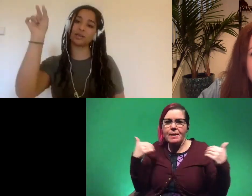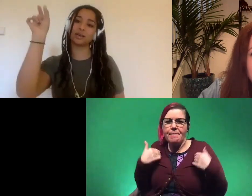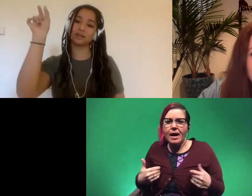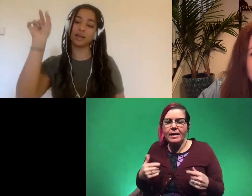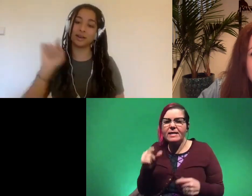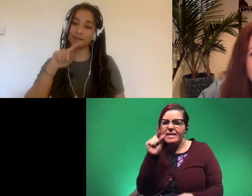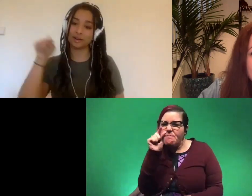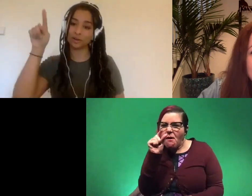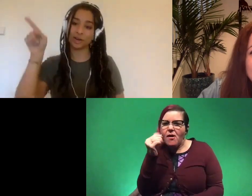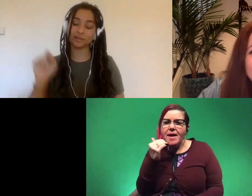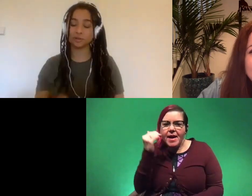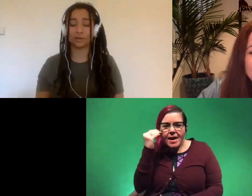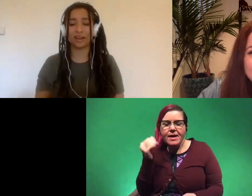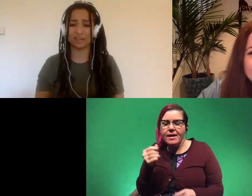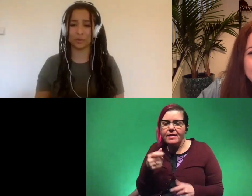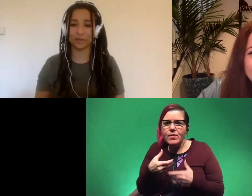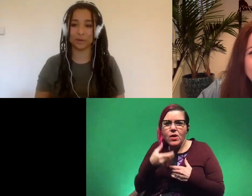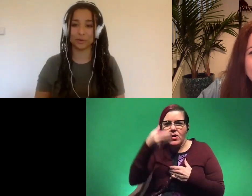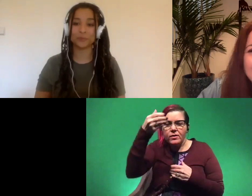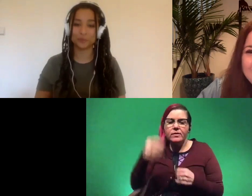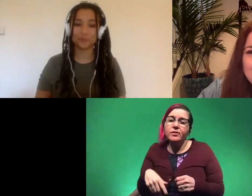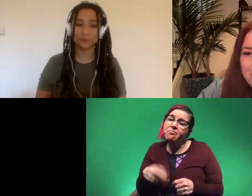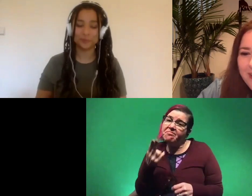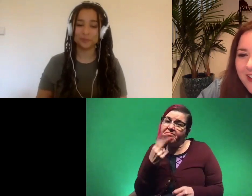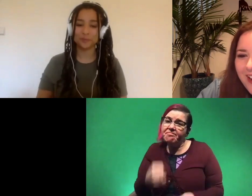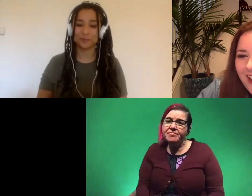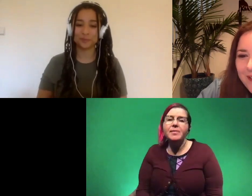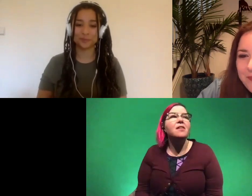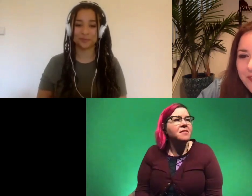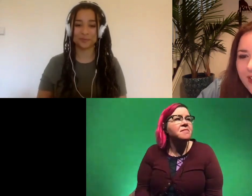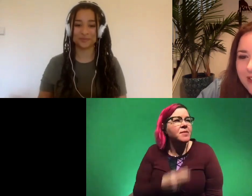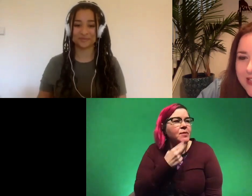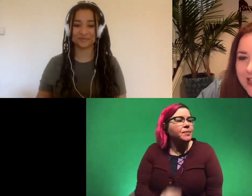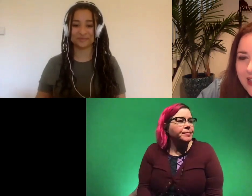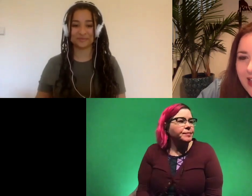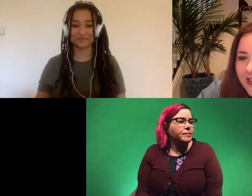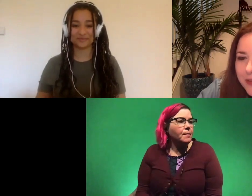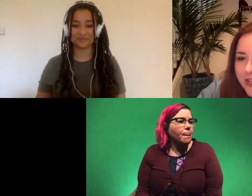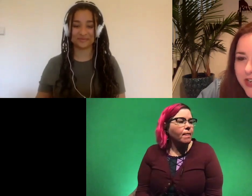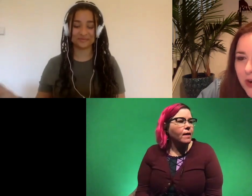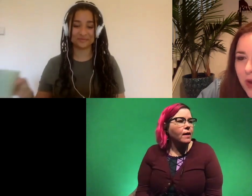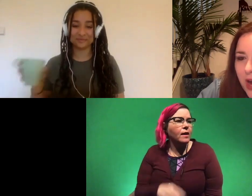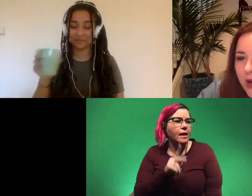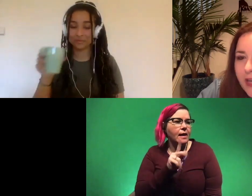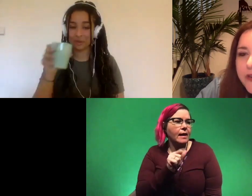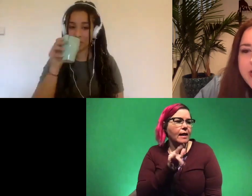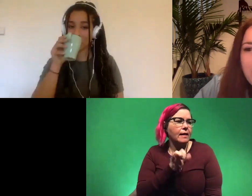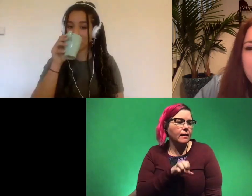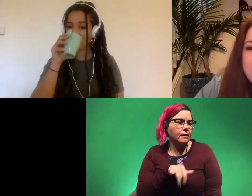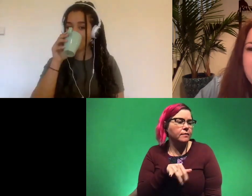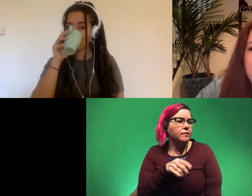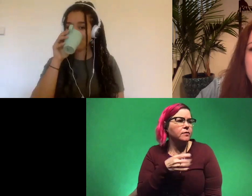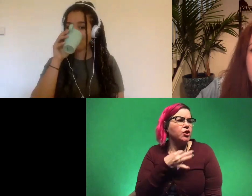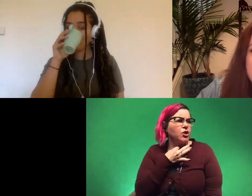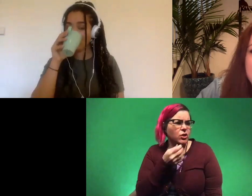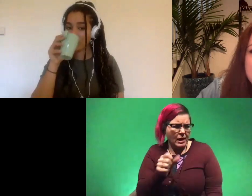tiny tiny little head at the end of their necks i think they're really cute um let's see kaylee would like to know uh can you tell